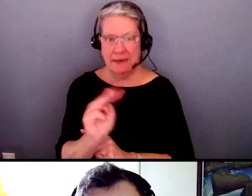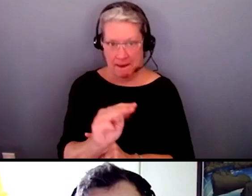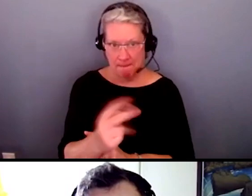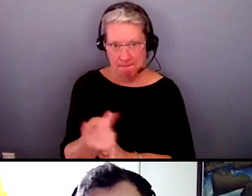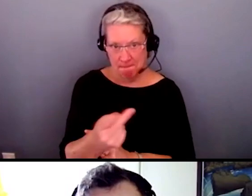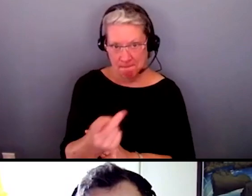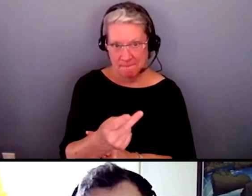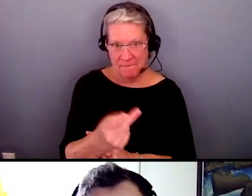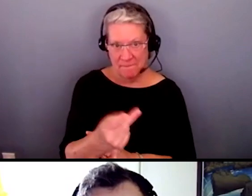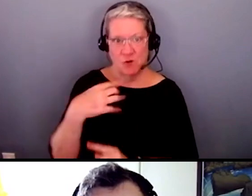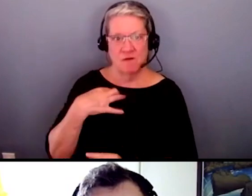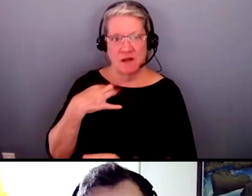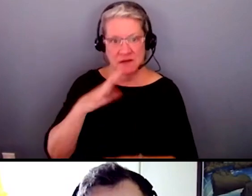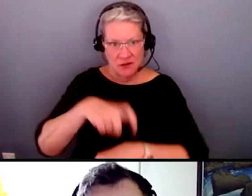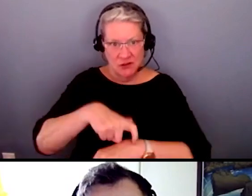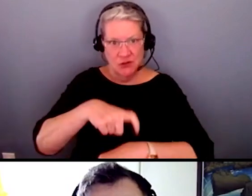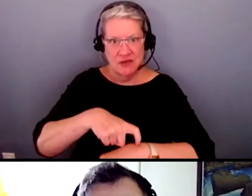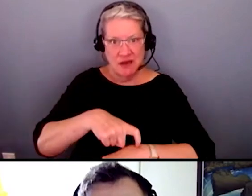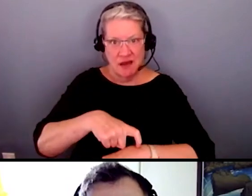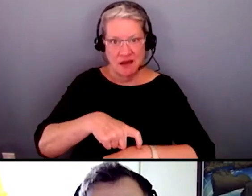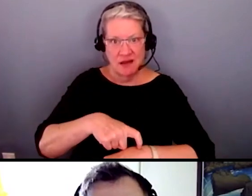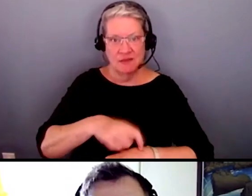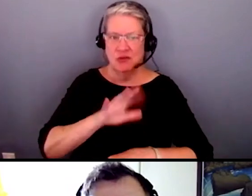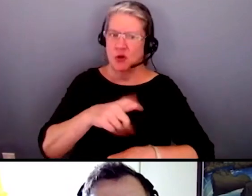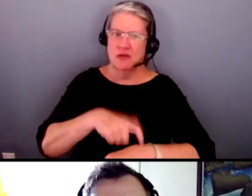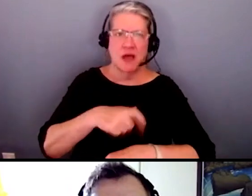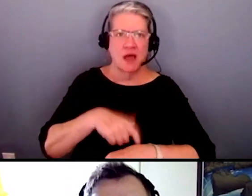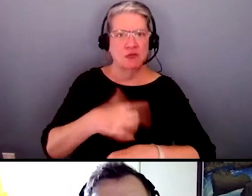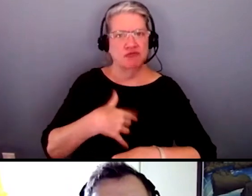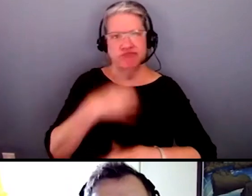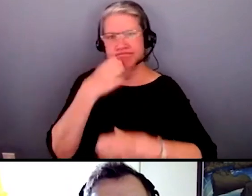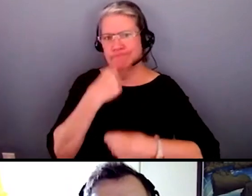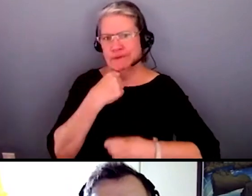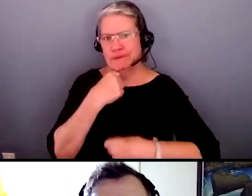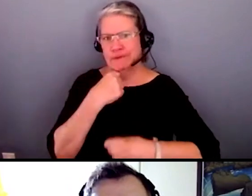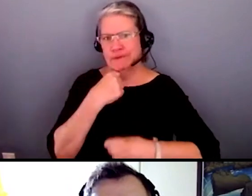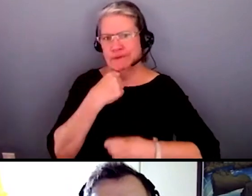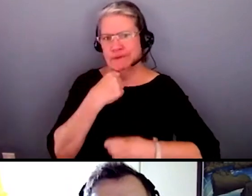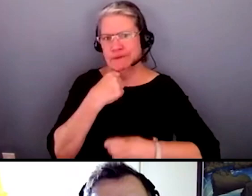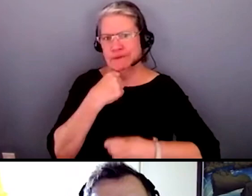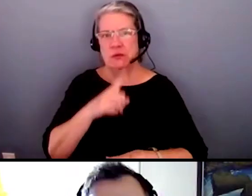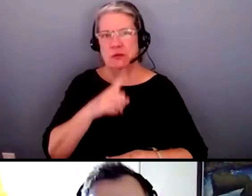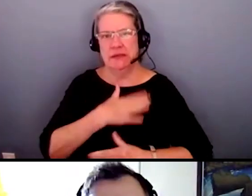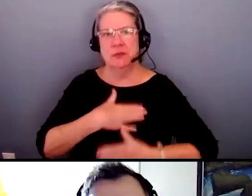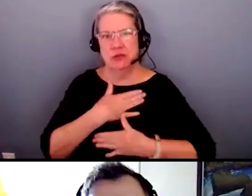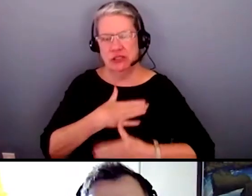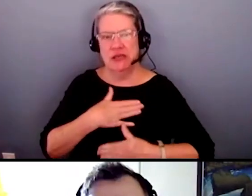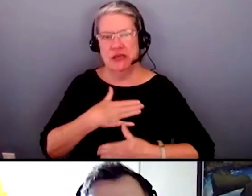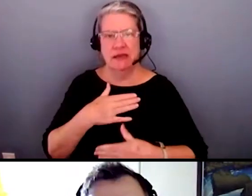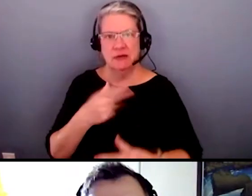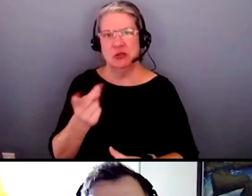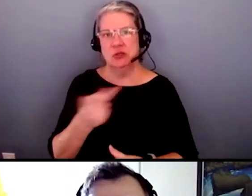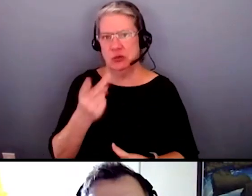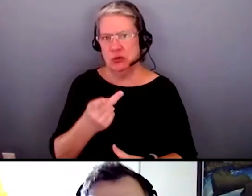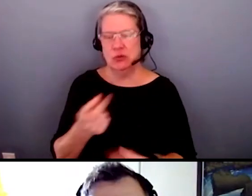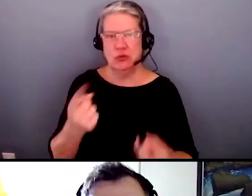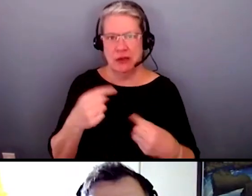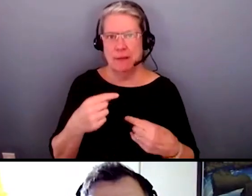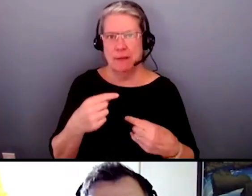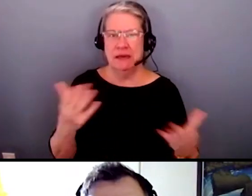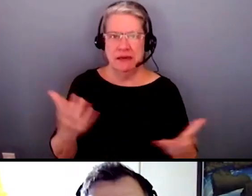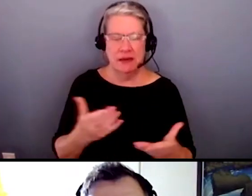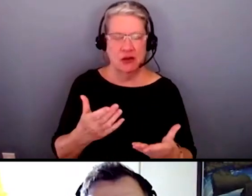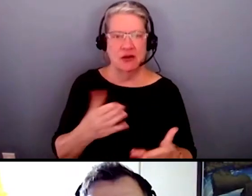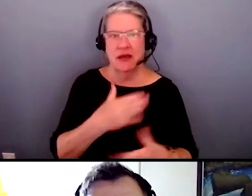volunteering their time. You know, your time is, uh, is precious and, and we really appreciate you being able to come and,